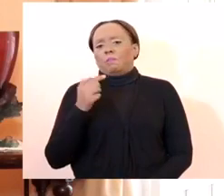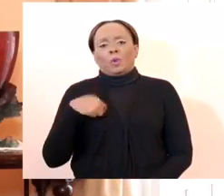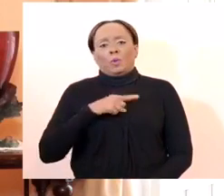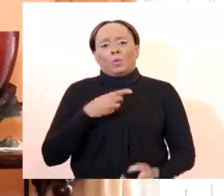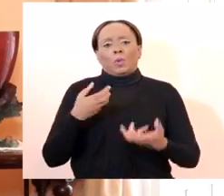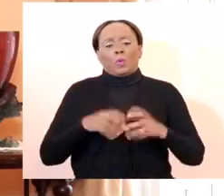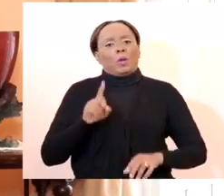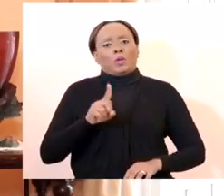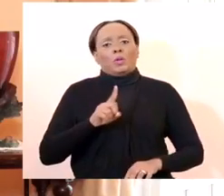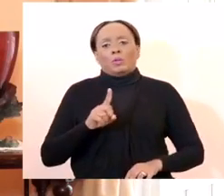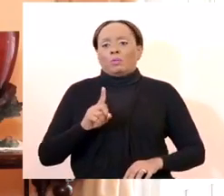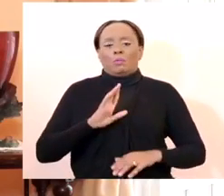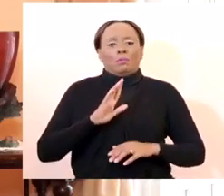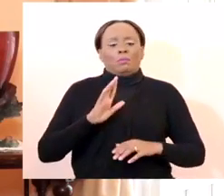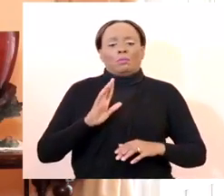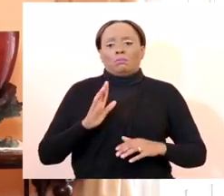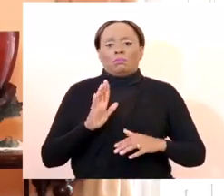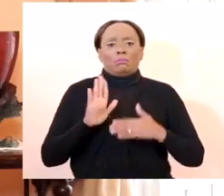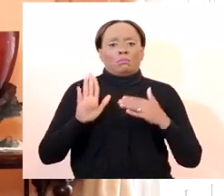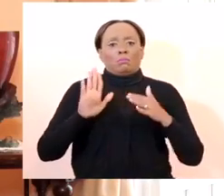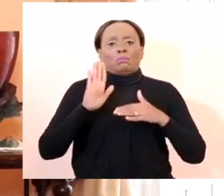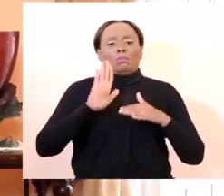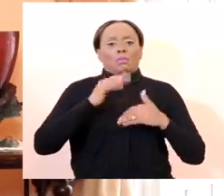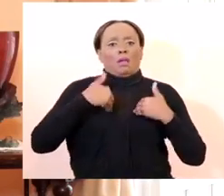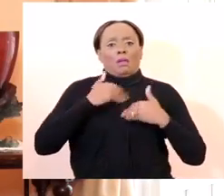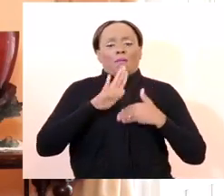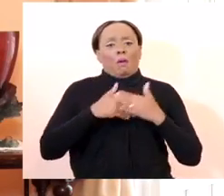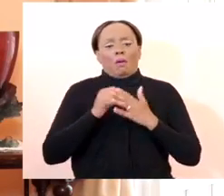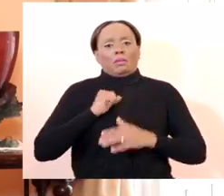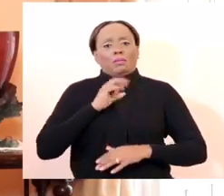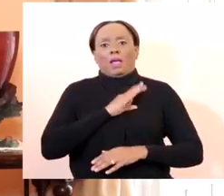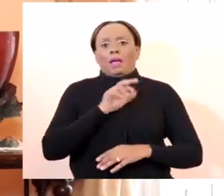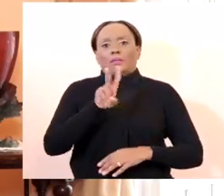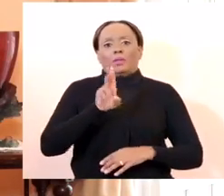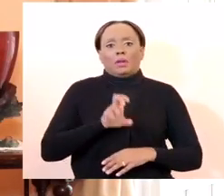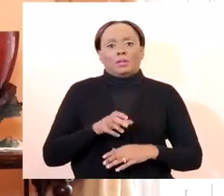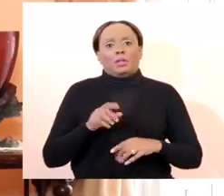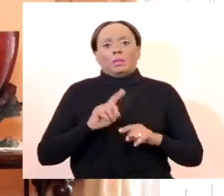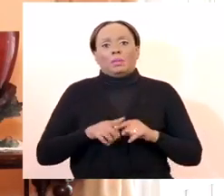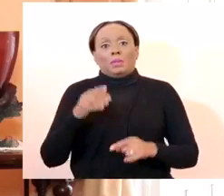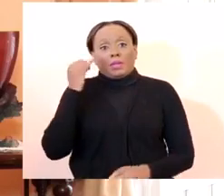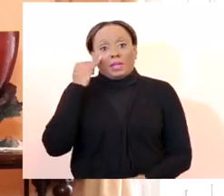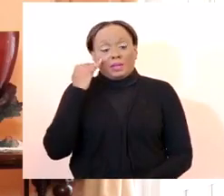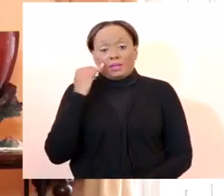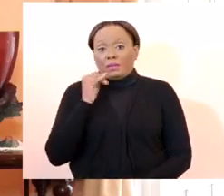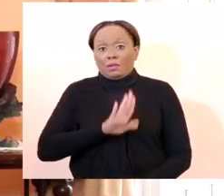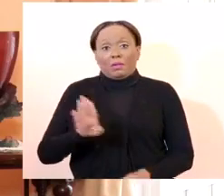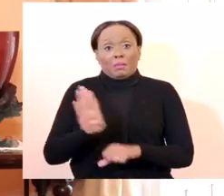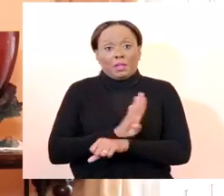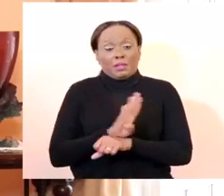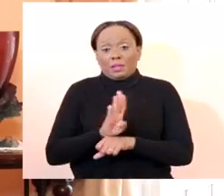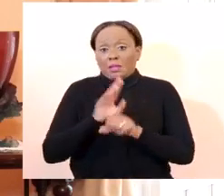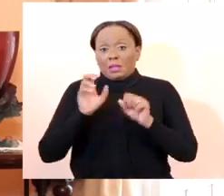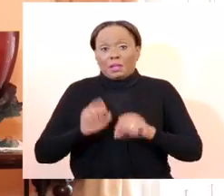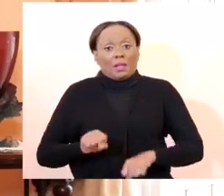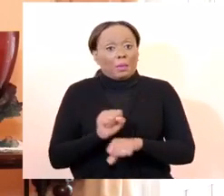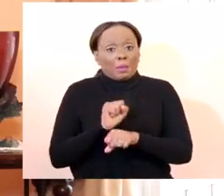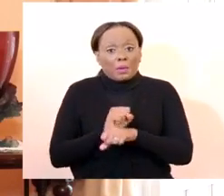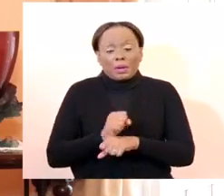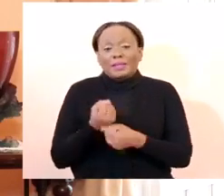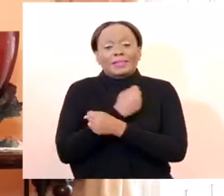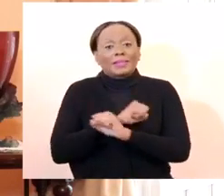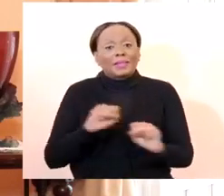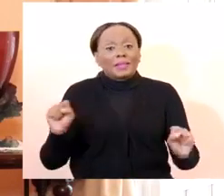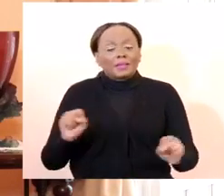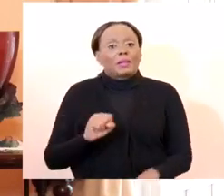but if you can operate your business safely on 50 at a time like this we are expecting